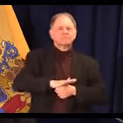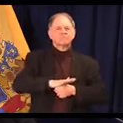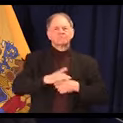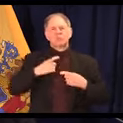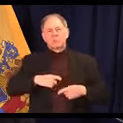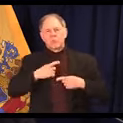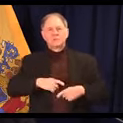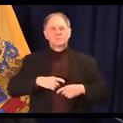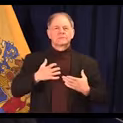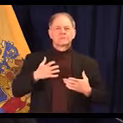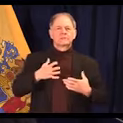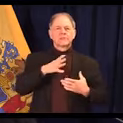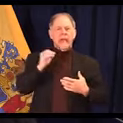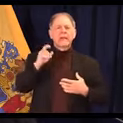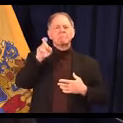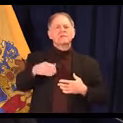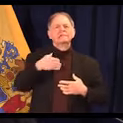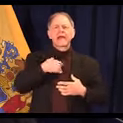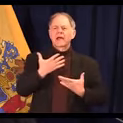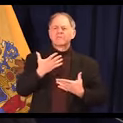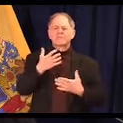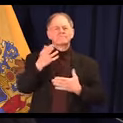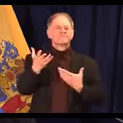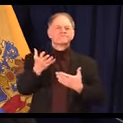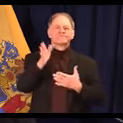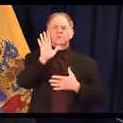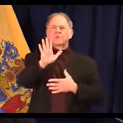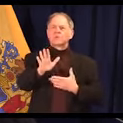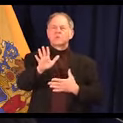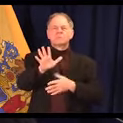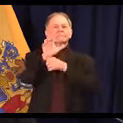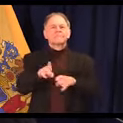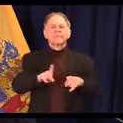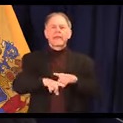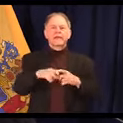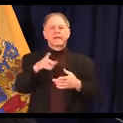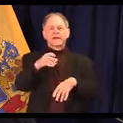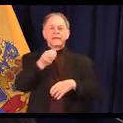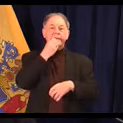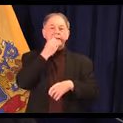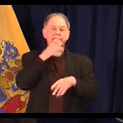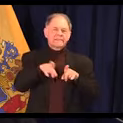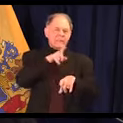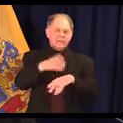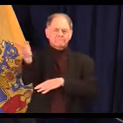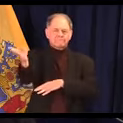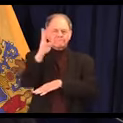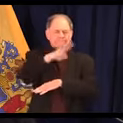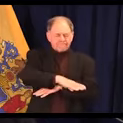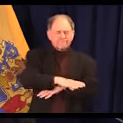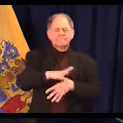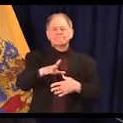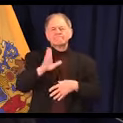to a routine, such as having regular meal times, bedtimes, and exercising. Just take care of yourselves.